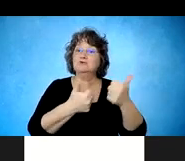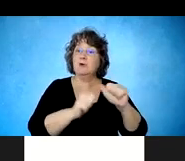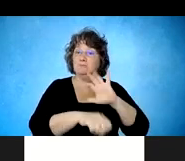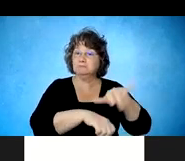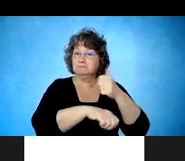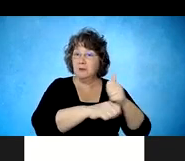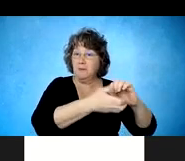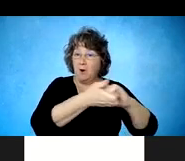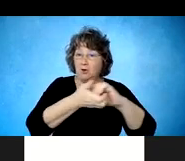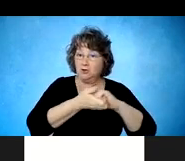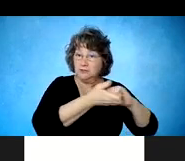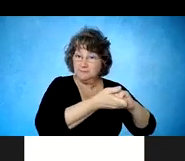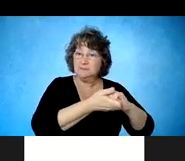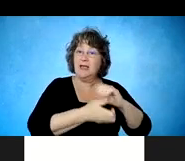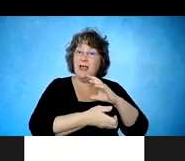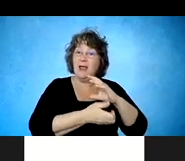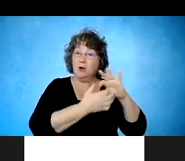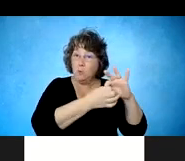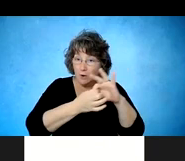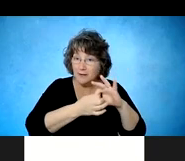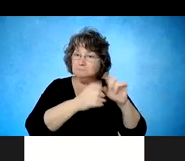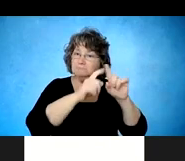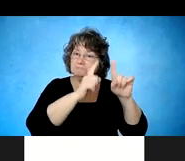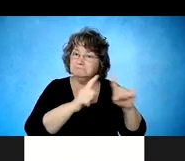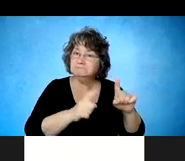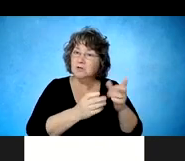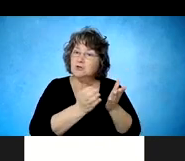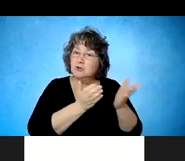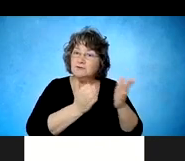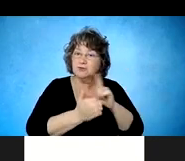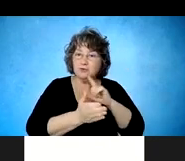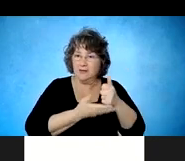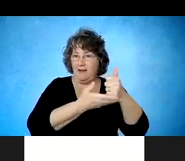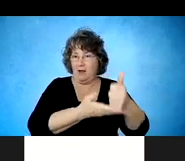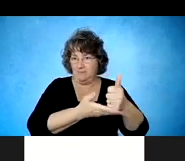services that will help them overcome these barriers as they progress within their rehabilitation.